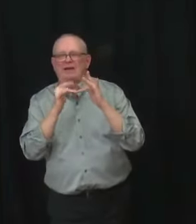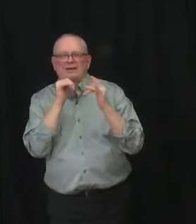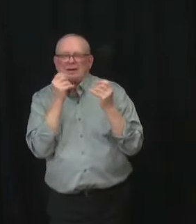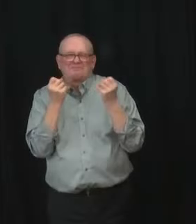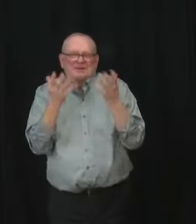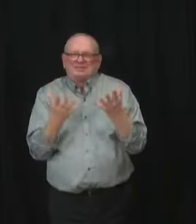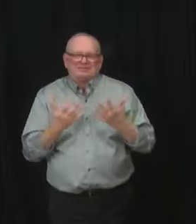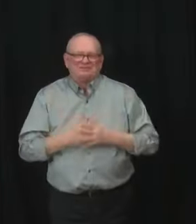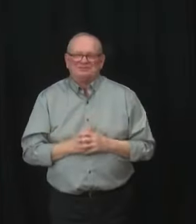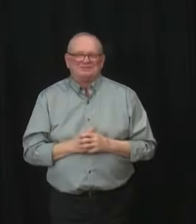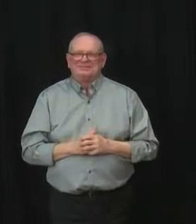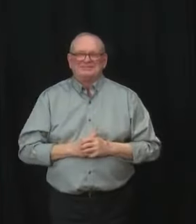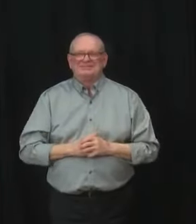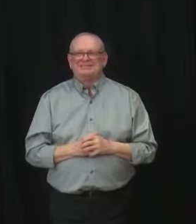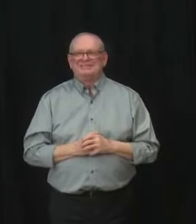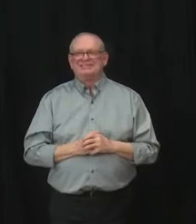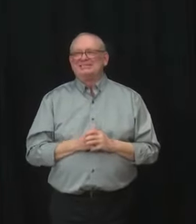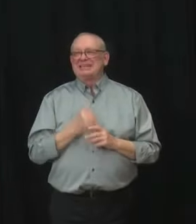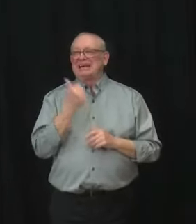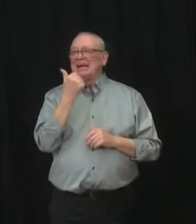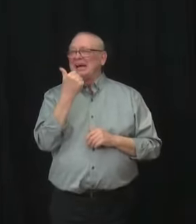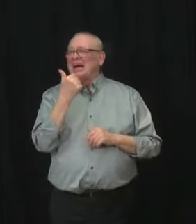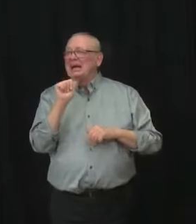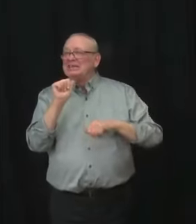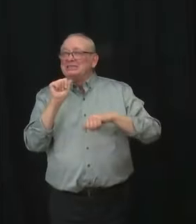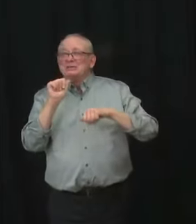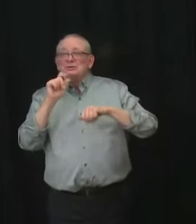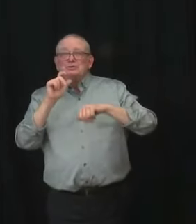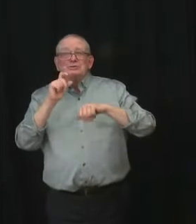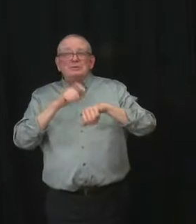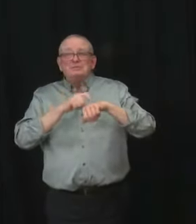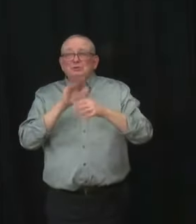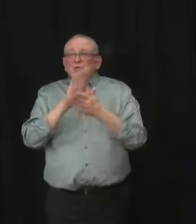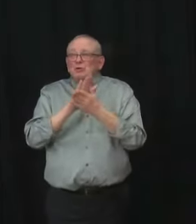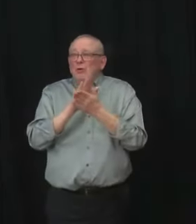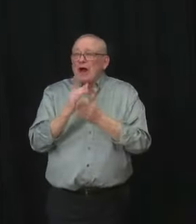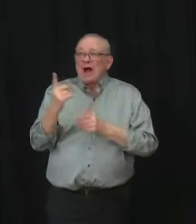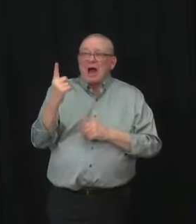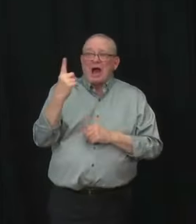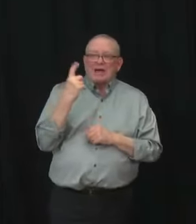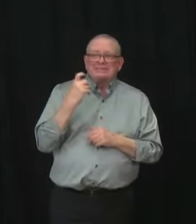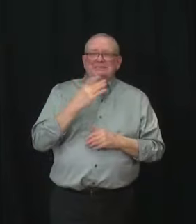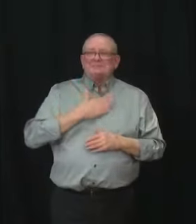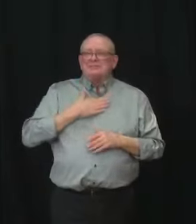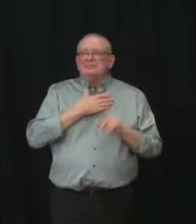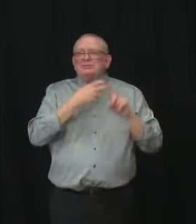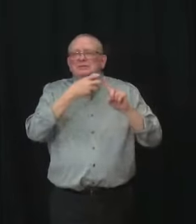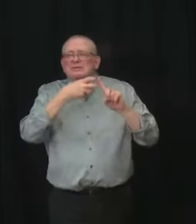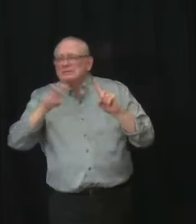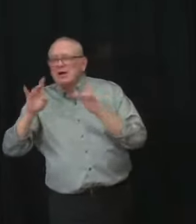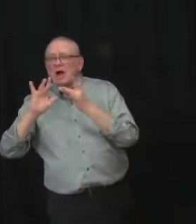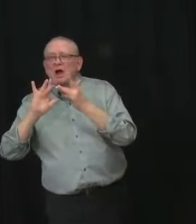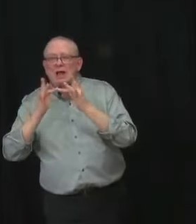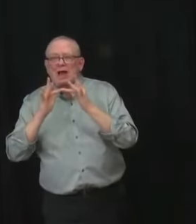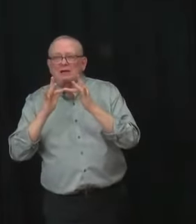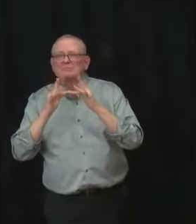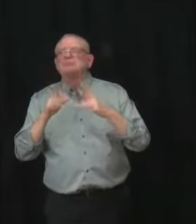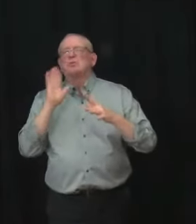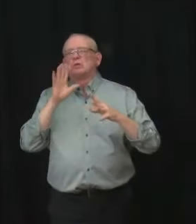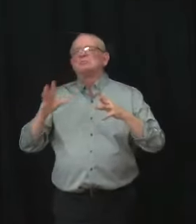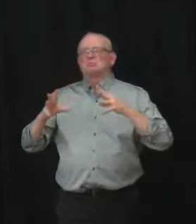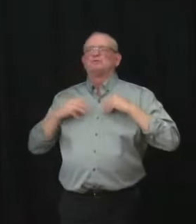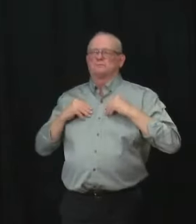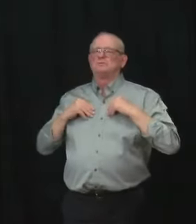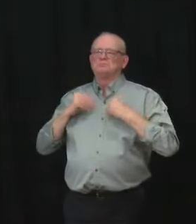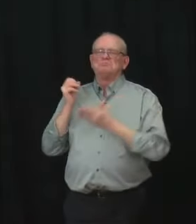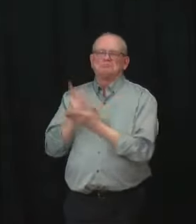at-home learning have been approved. Alberta Education will continue to work with school authorities on shifts to at-home learning.